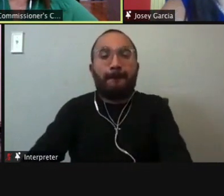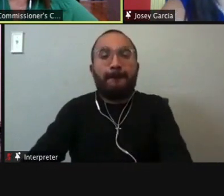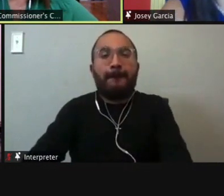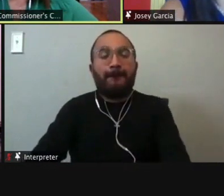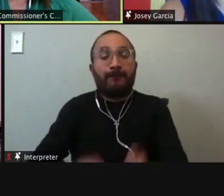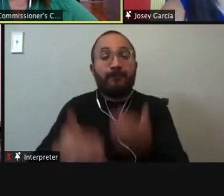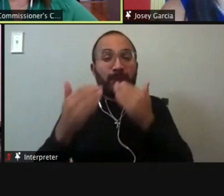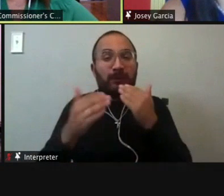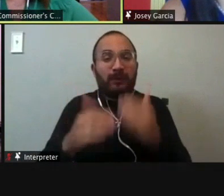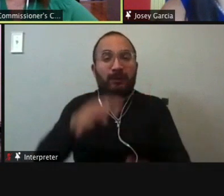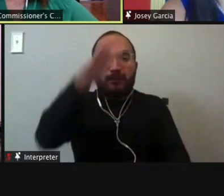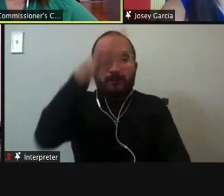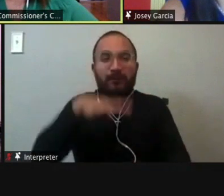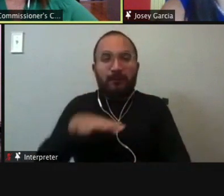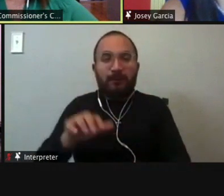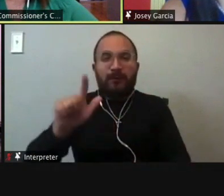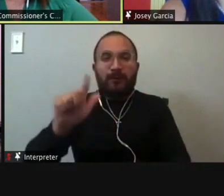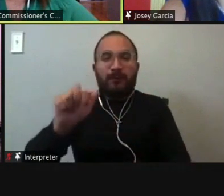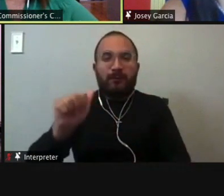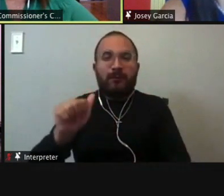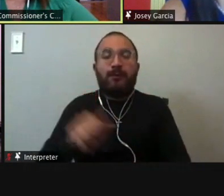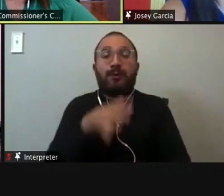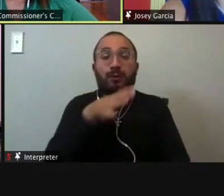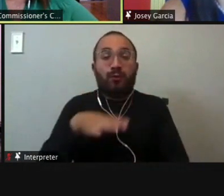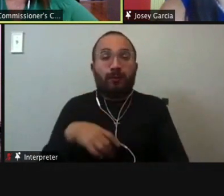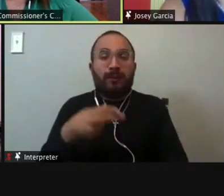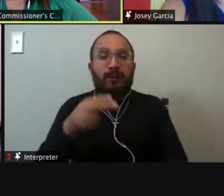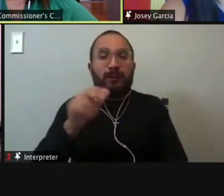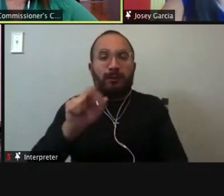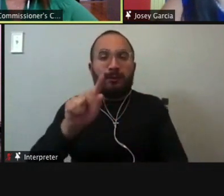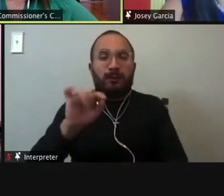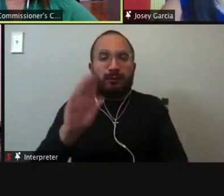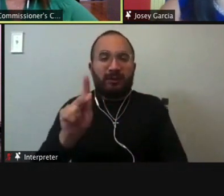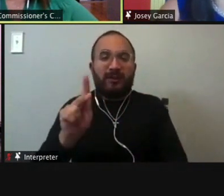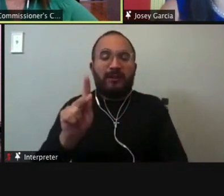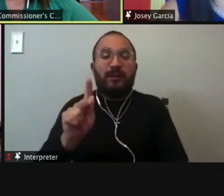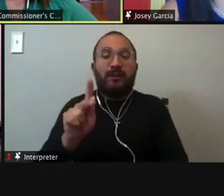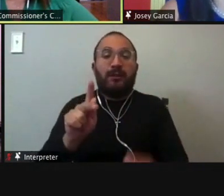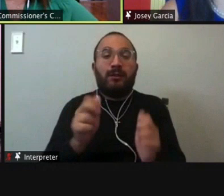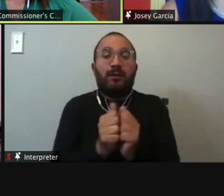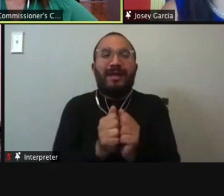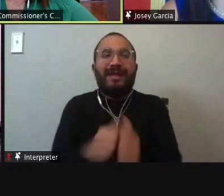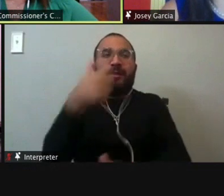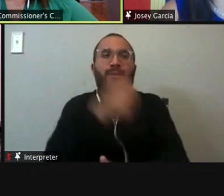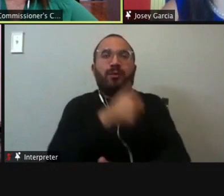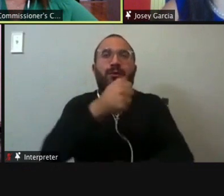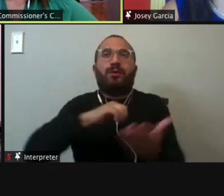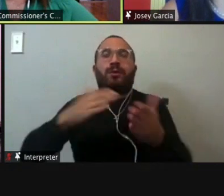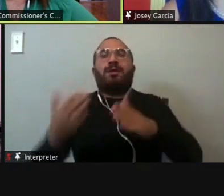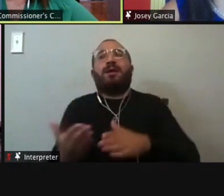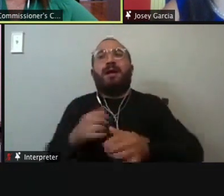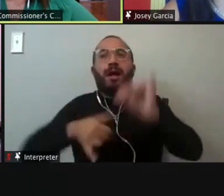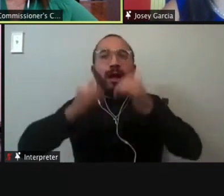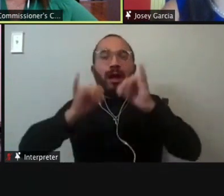Thank you, Mr. Lara. Mrs. Hortick, the same question for you. With overdose deaths increasing by 30% this